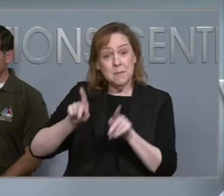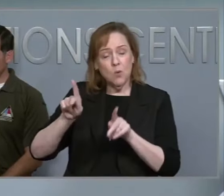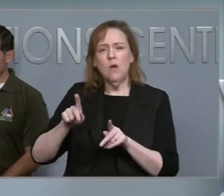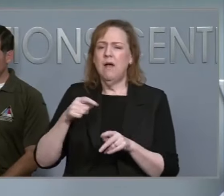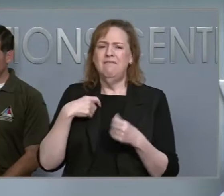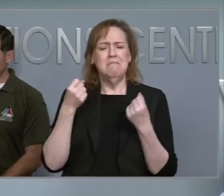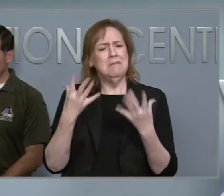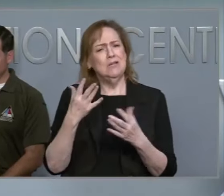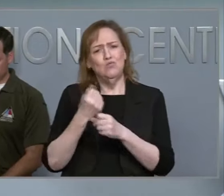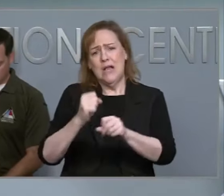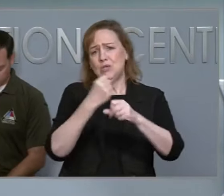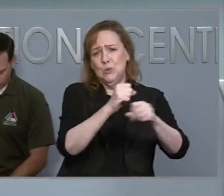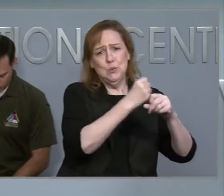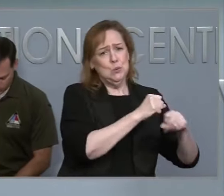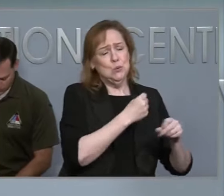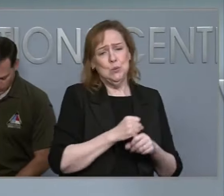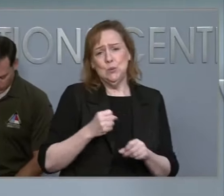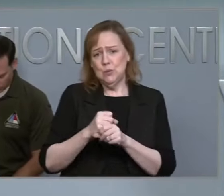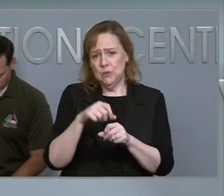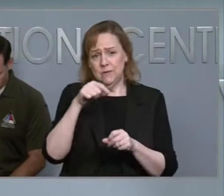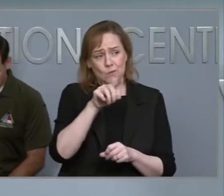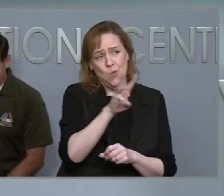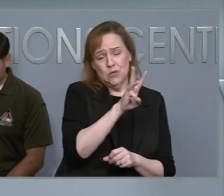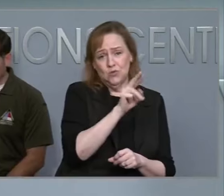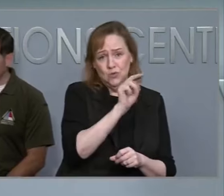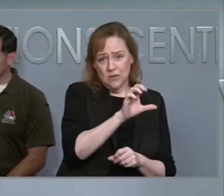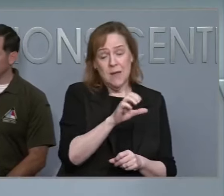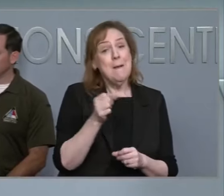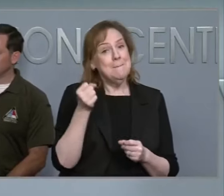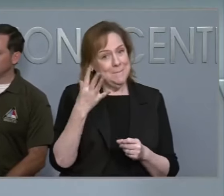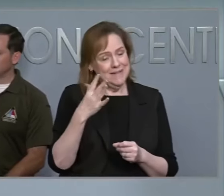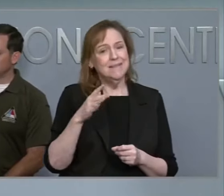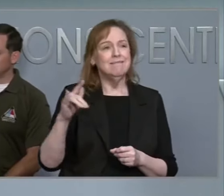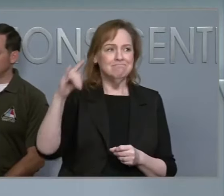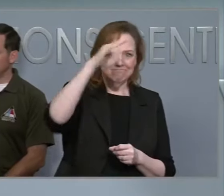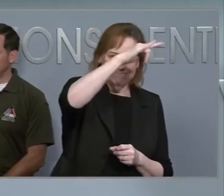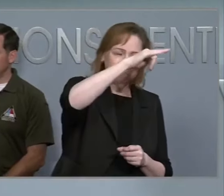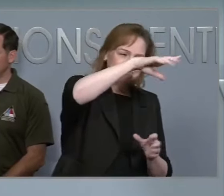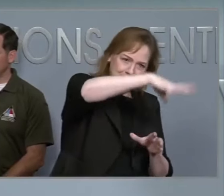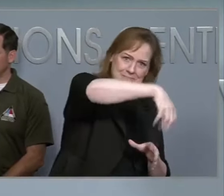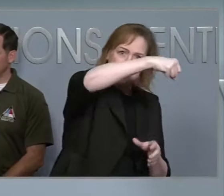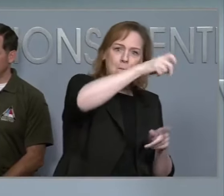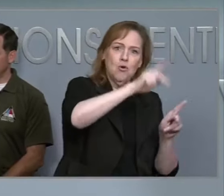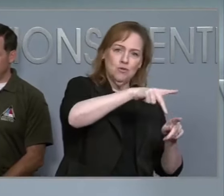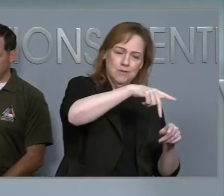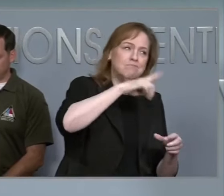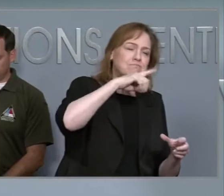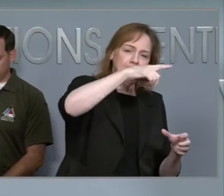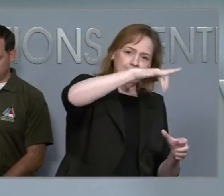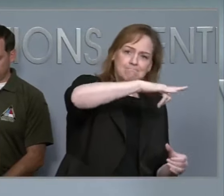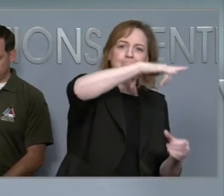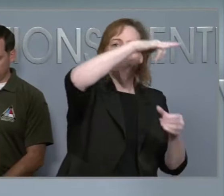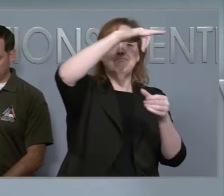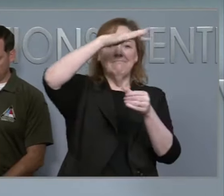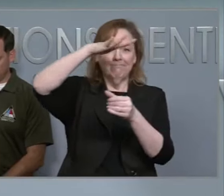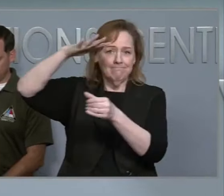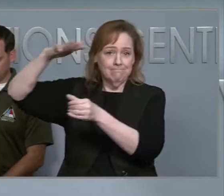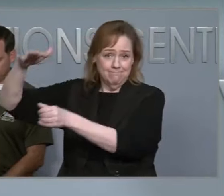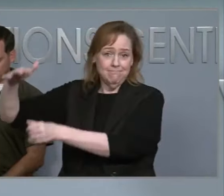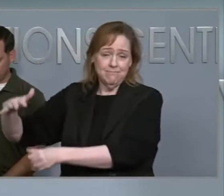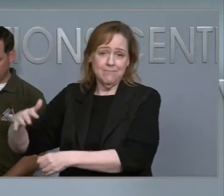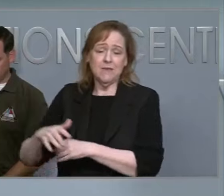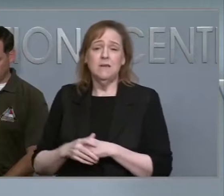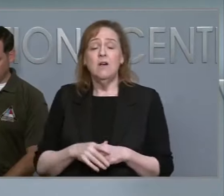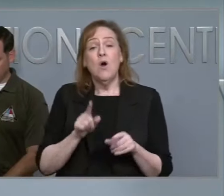part of North Carolina, and a lot of those were air rescues. We've also moved soldiers from the central part of North Carolina